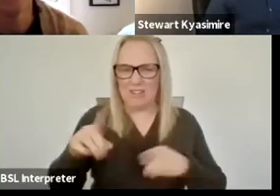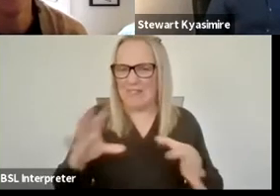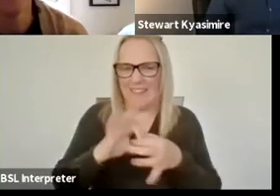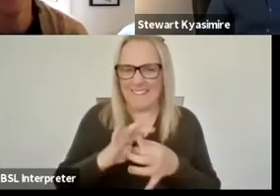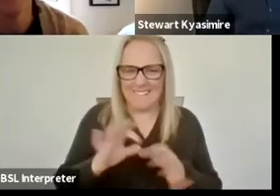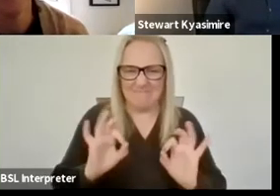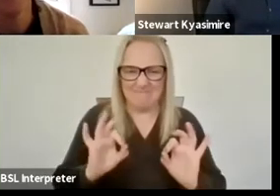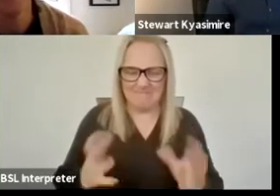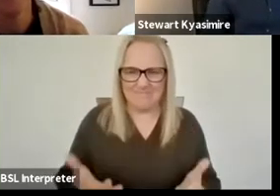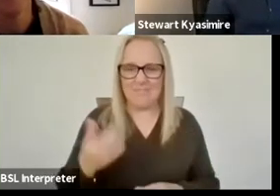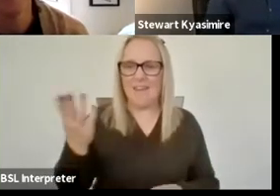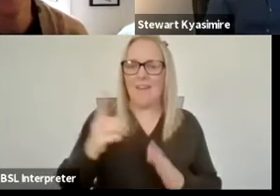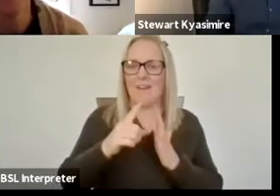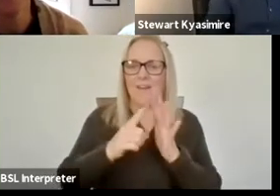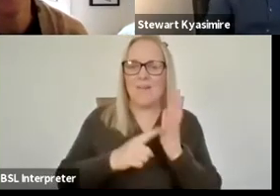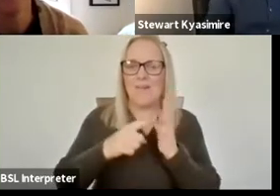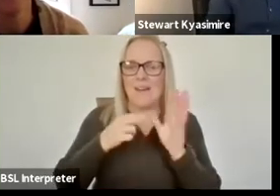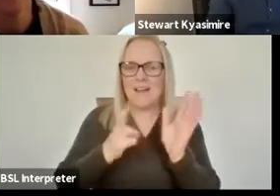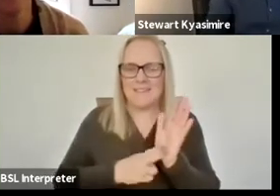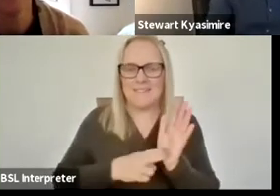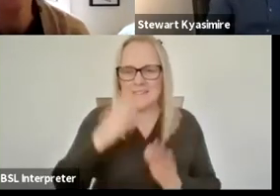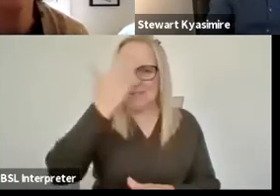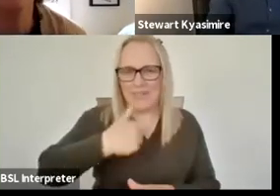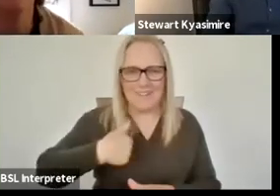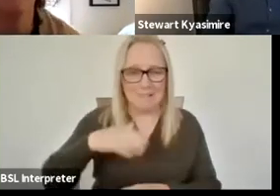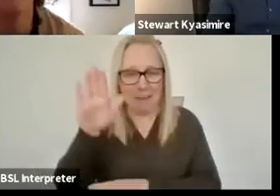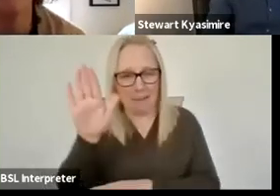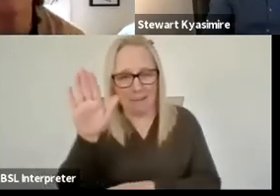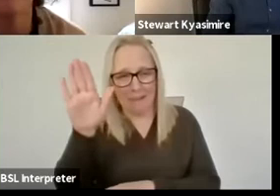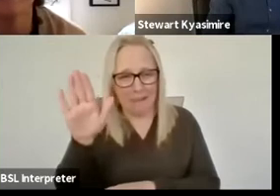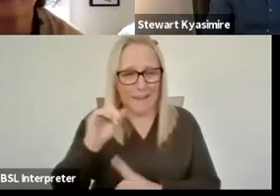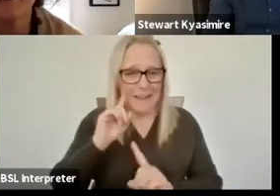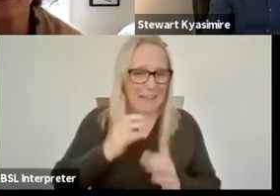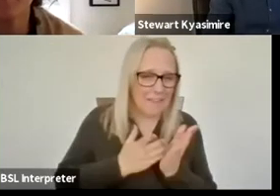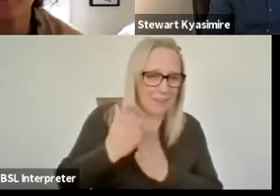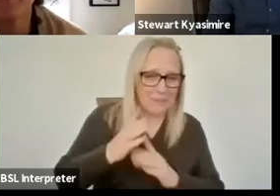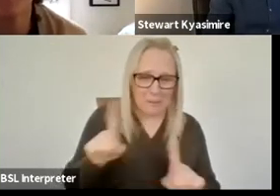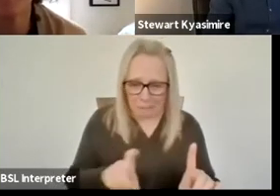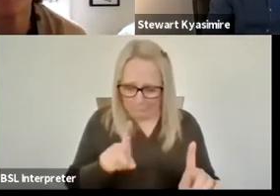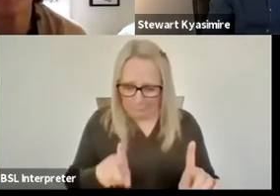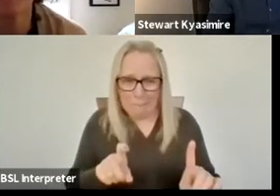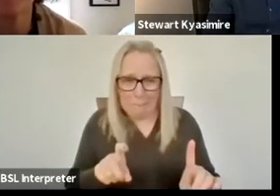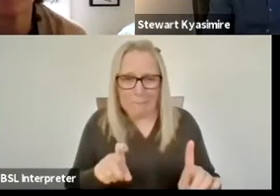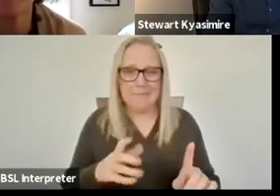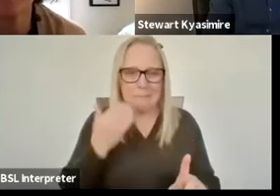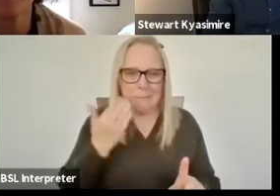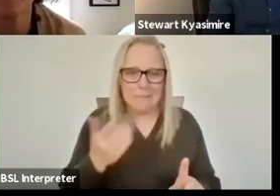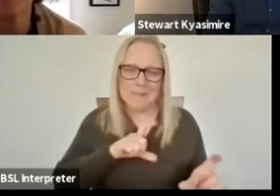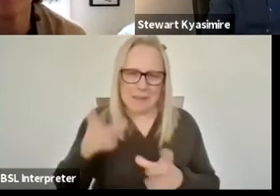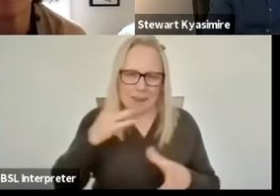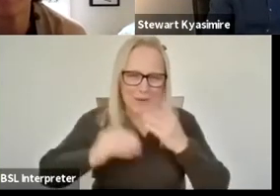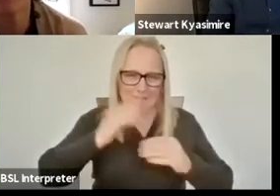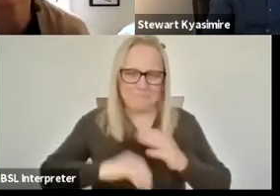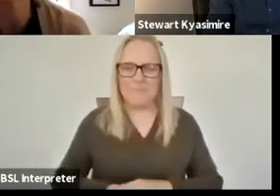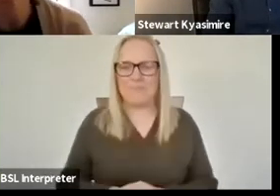sorry i haven't figured out my hand up digitally it shows me my digital kind of skills um i i think i think that those